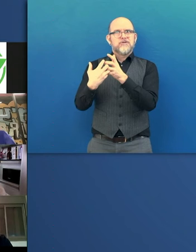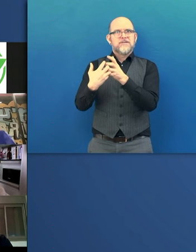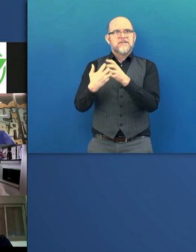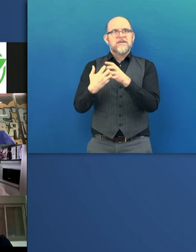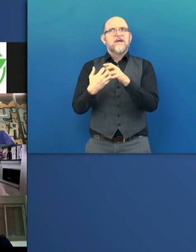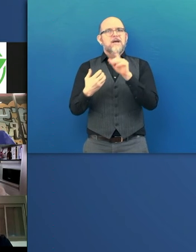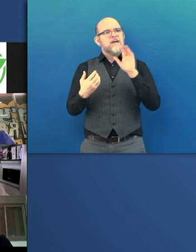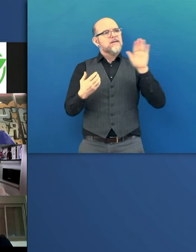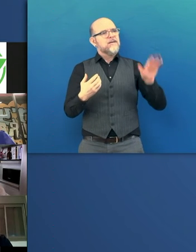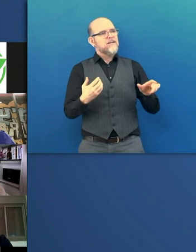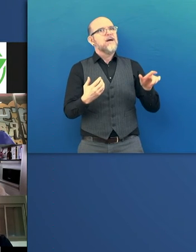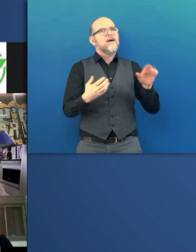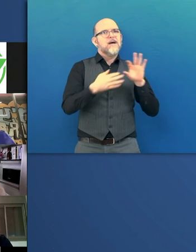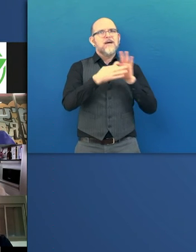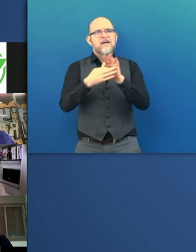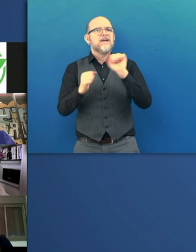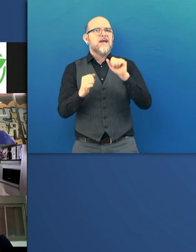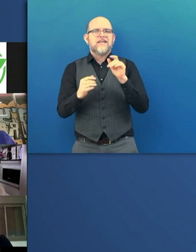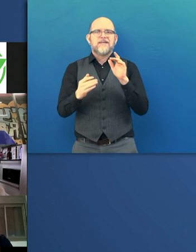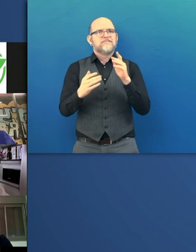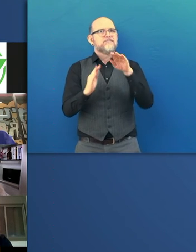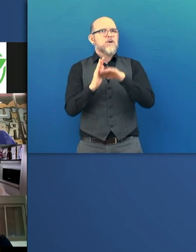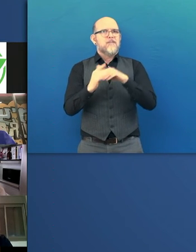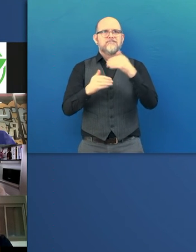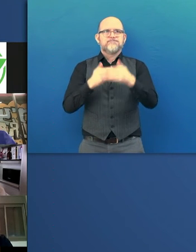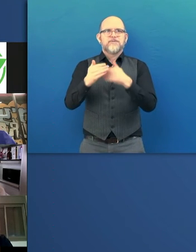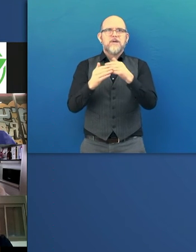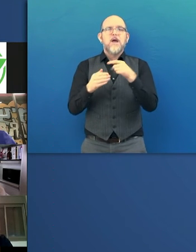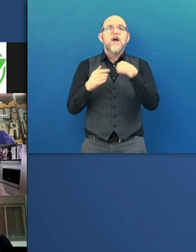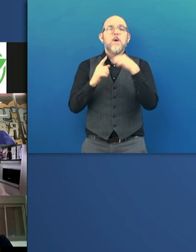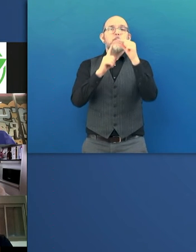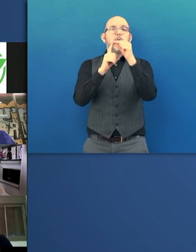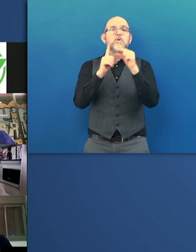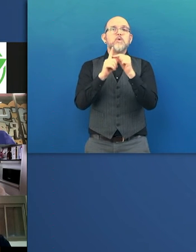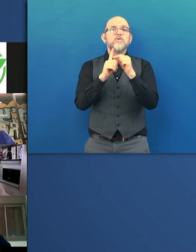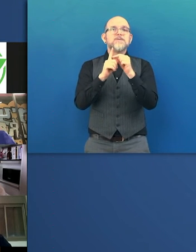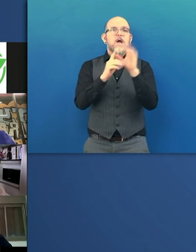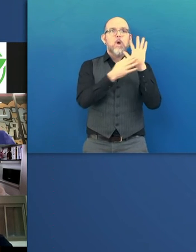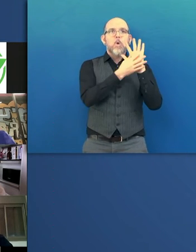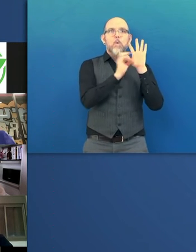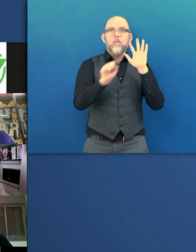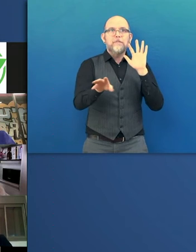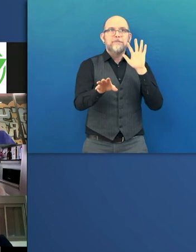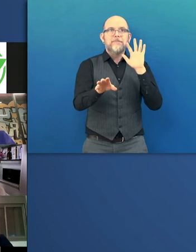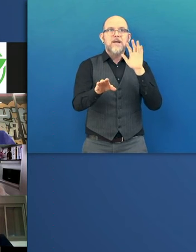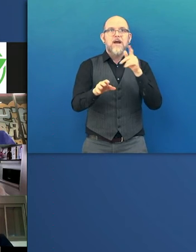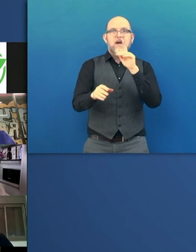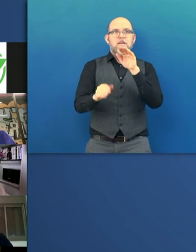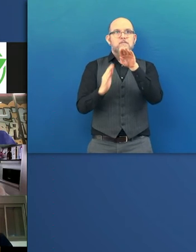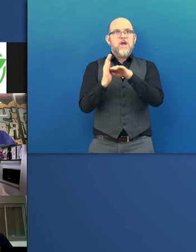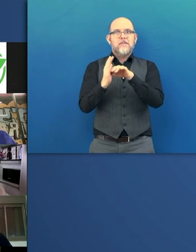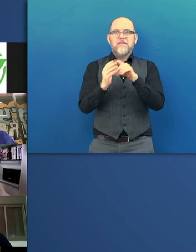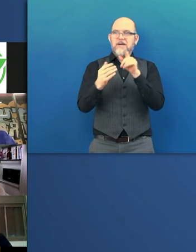smart, the Bluetooth without installing a program. And it'll translate your motion to control over that device. So if I'm connected to a computer,